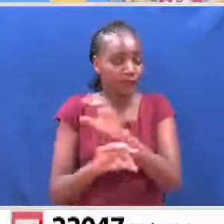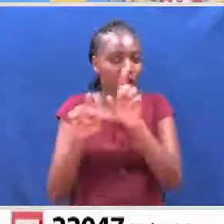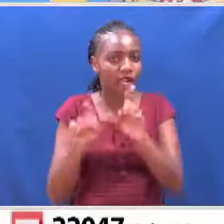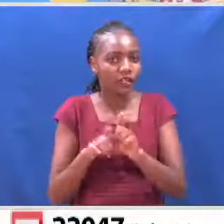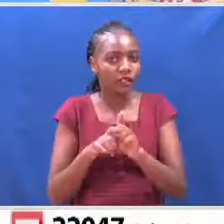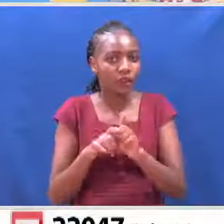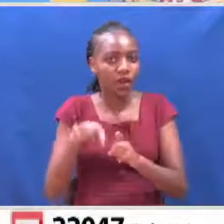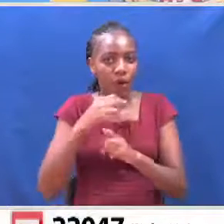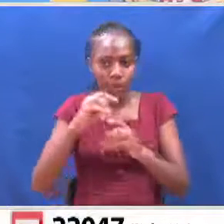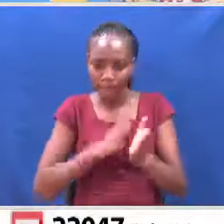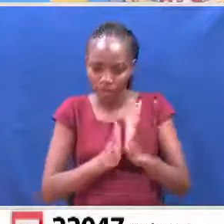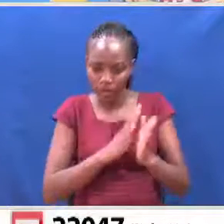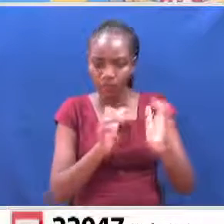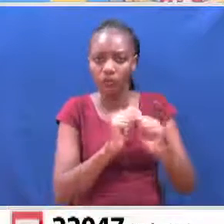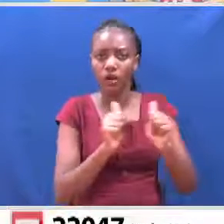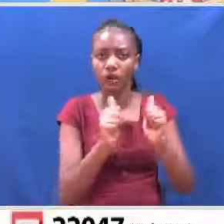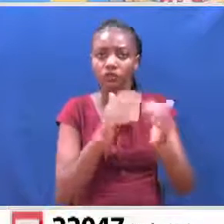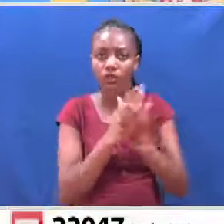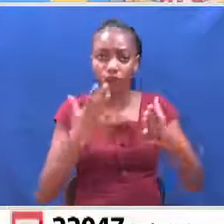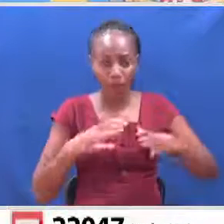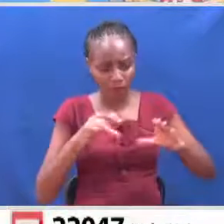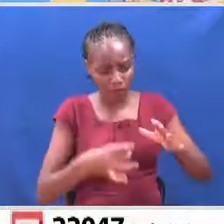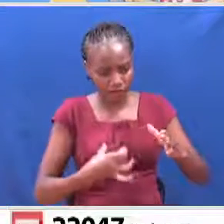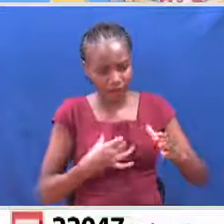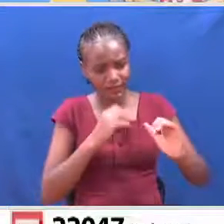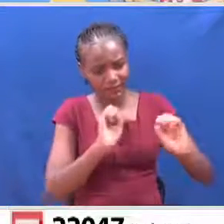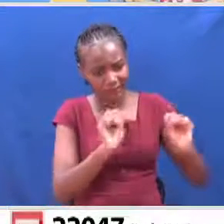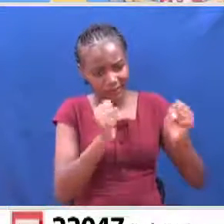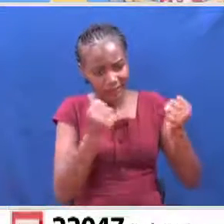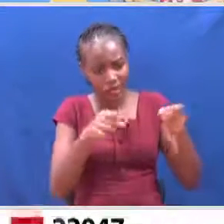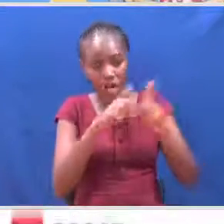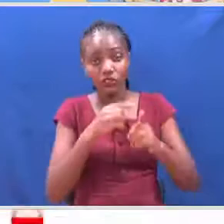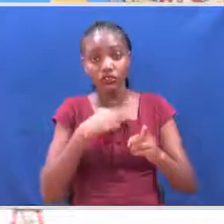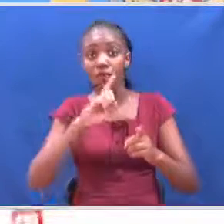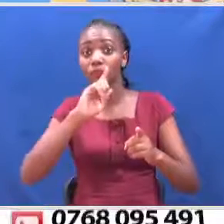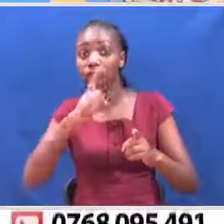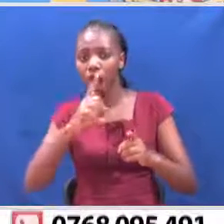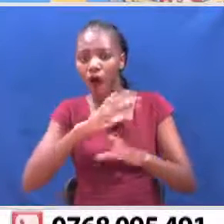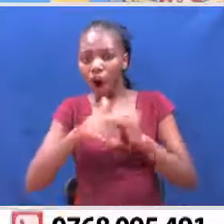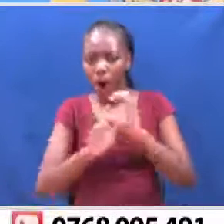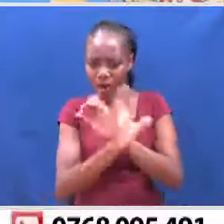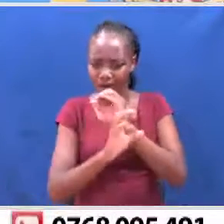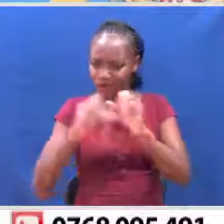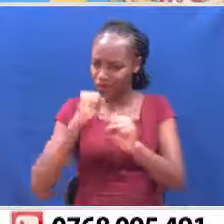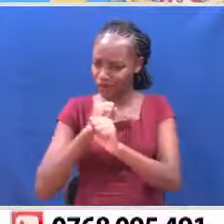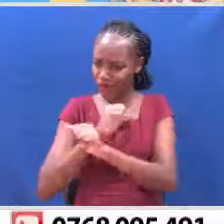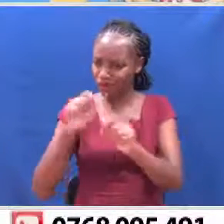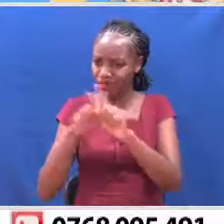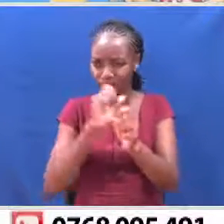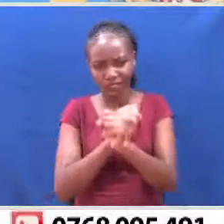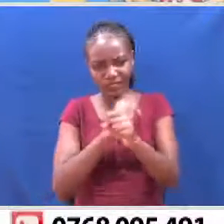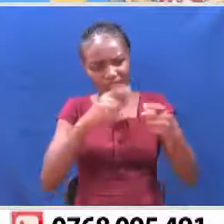would allow to come into the country. And I think every country is trying to do that just so that they are able to protect themselves.